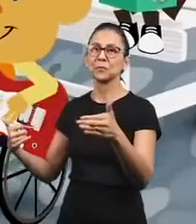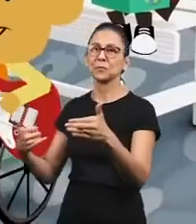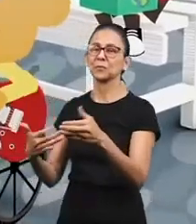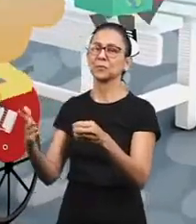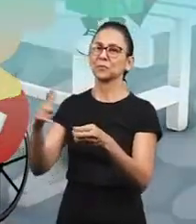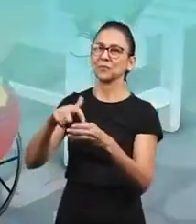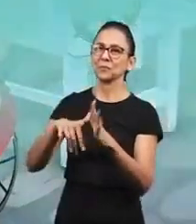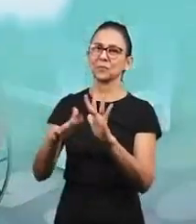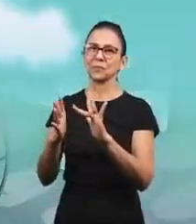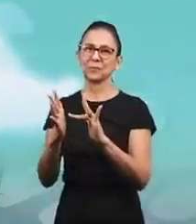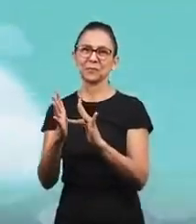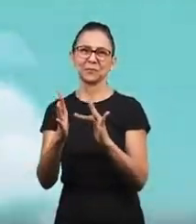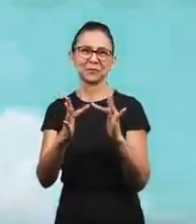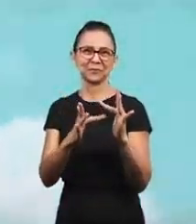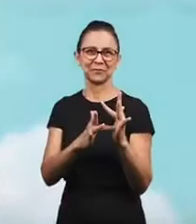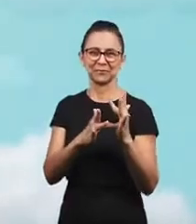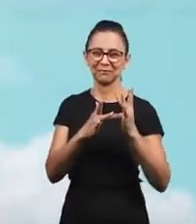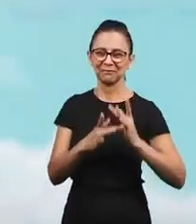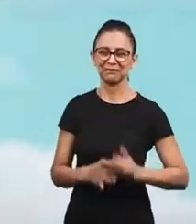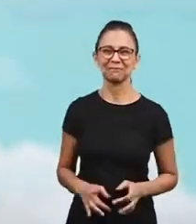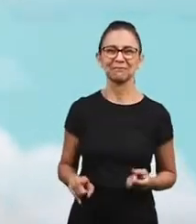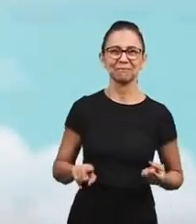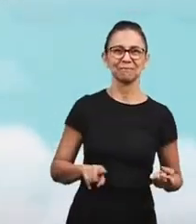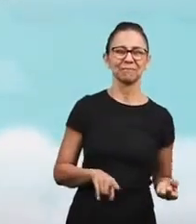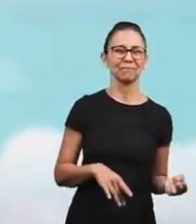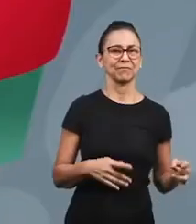until my Jesus returns